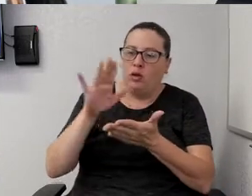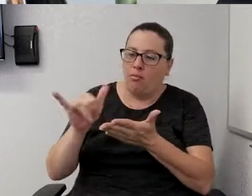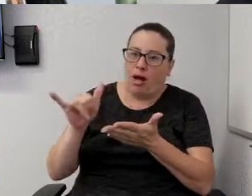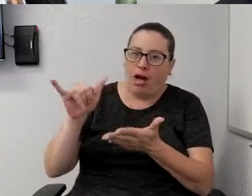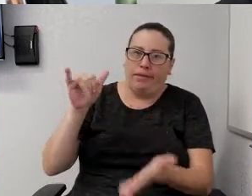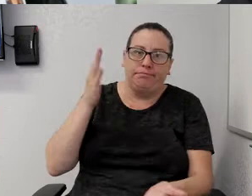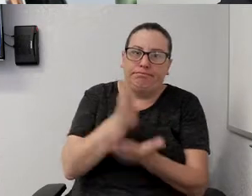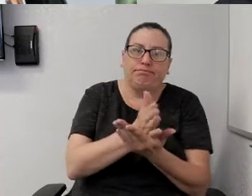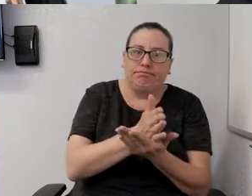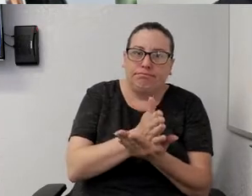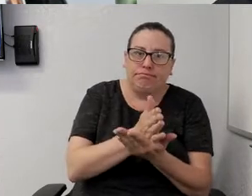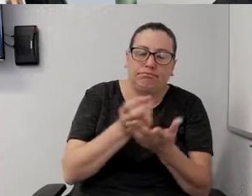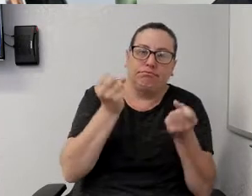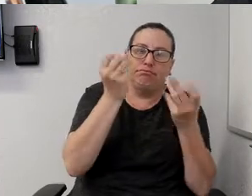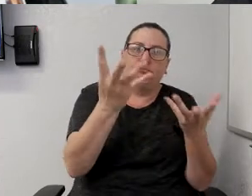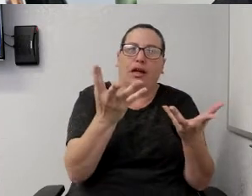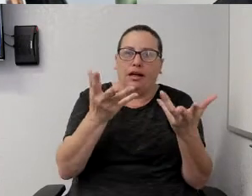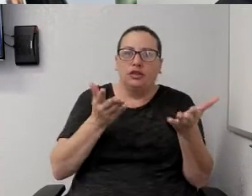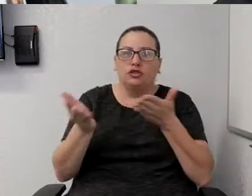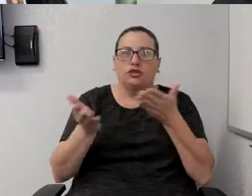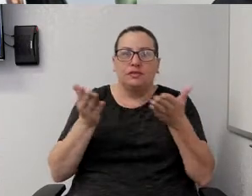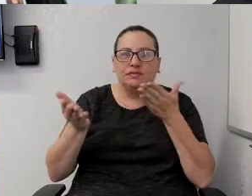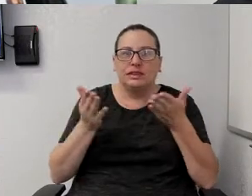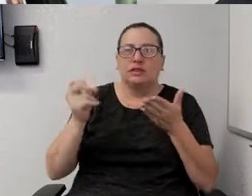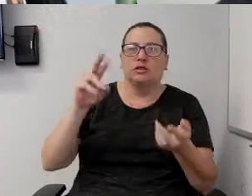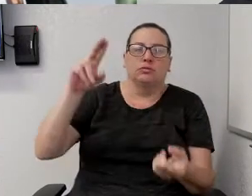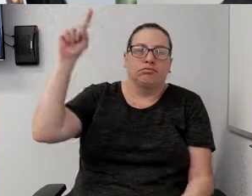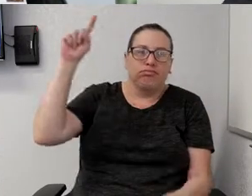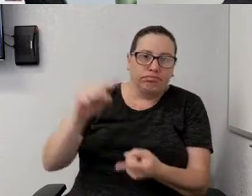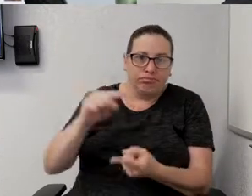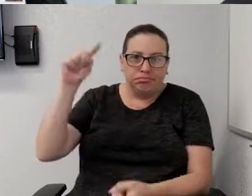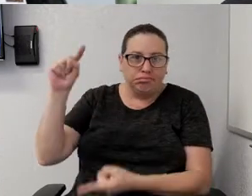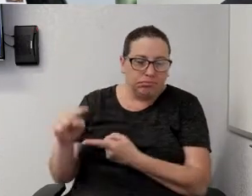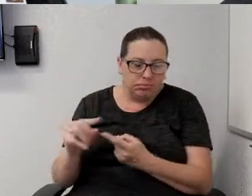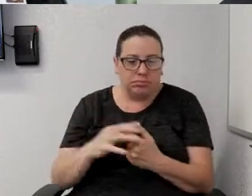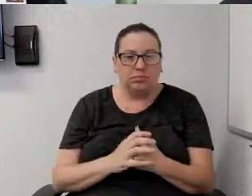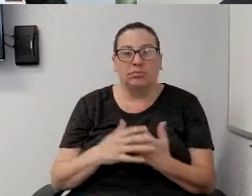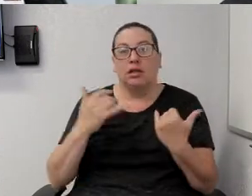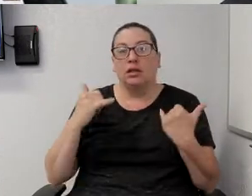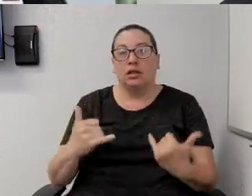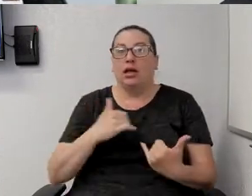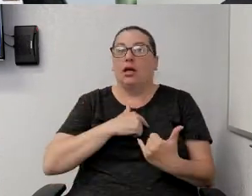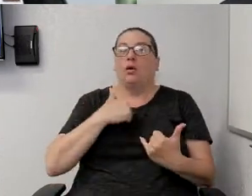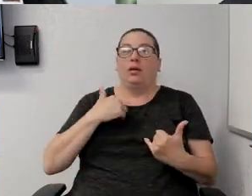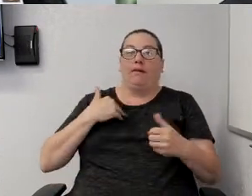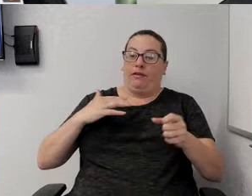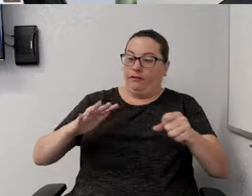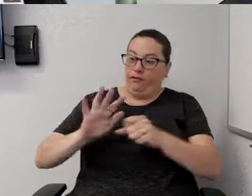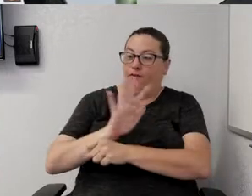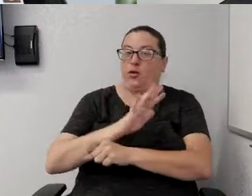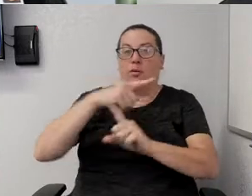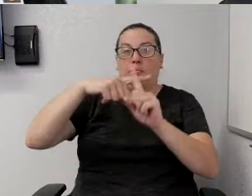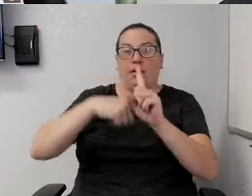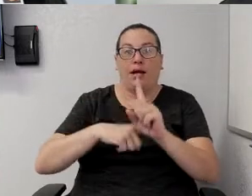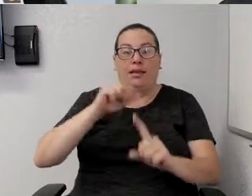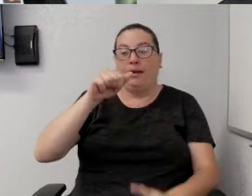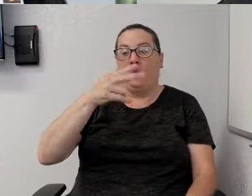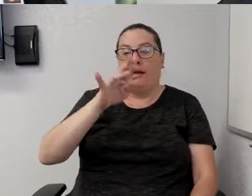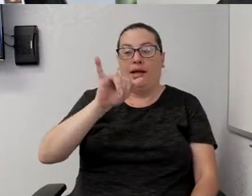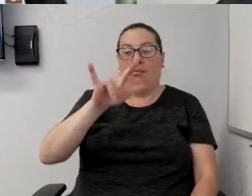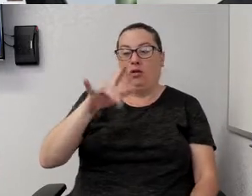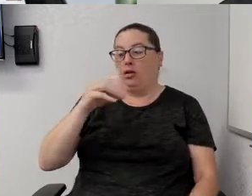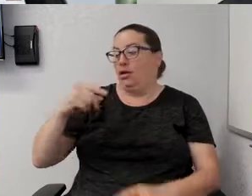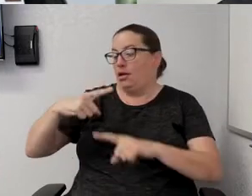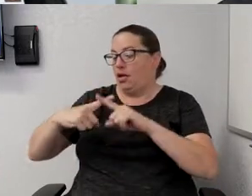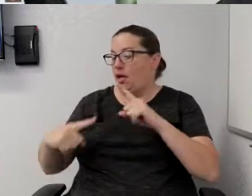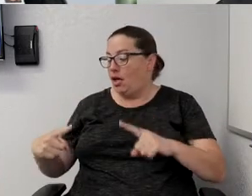and, you know, ramping them down. And that now we have a full month of that in April and we'll have a half a month of that in May.